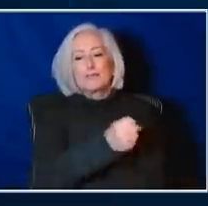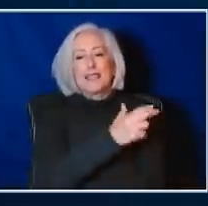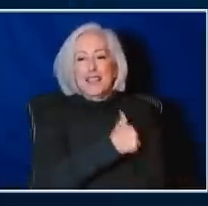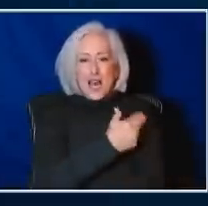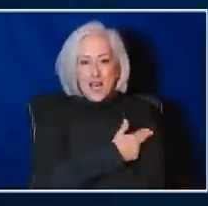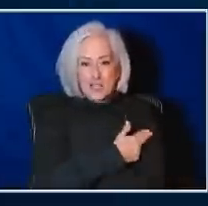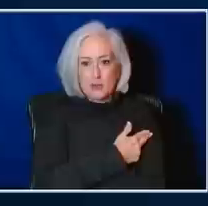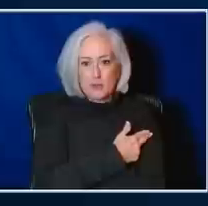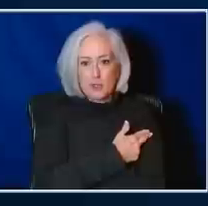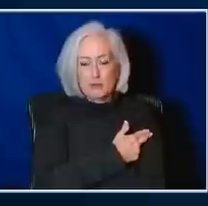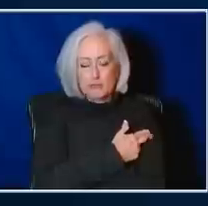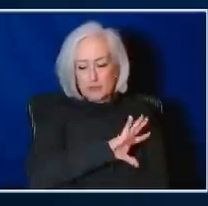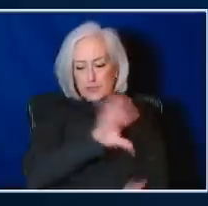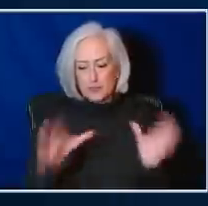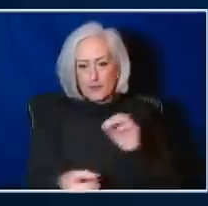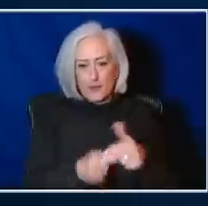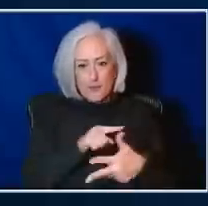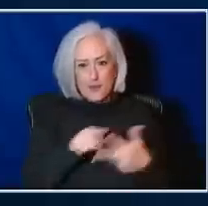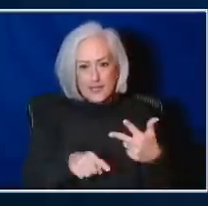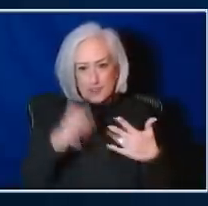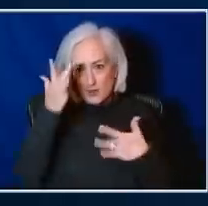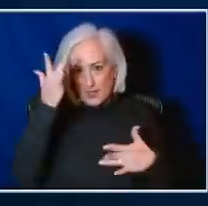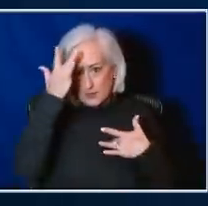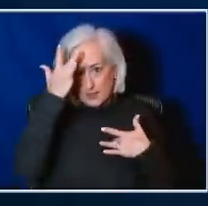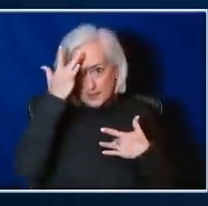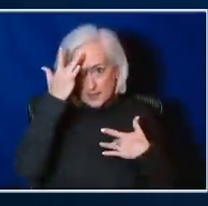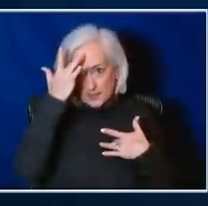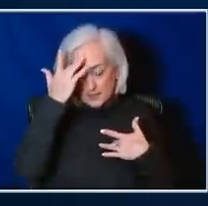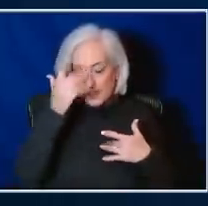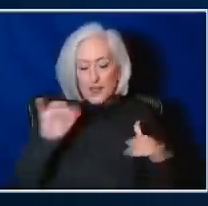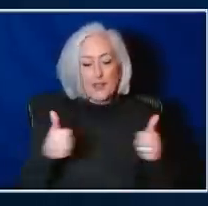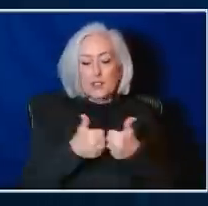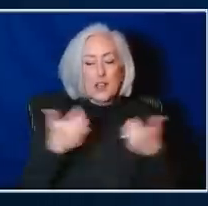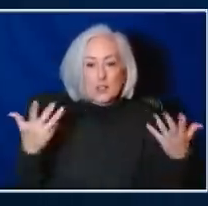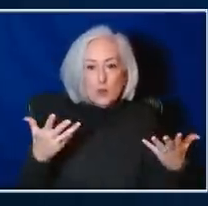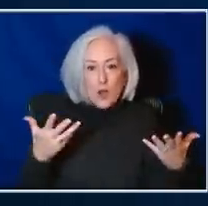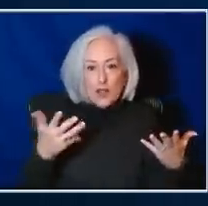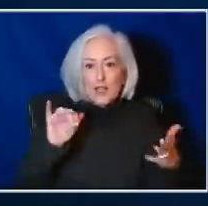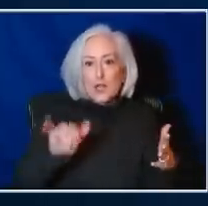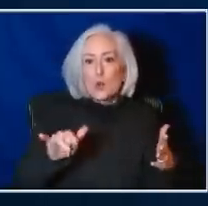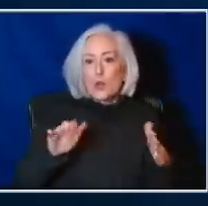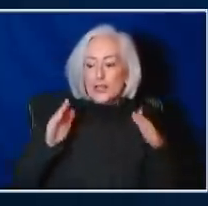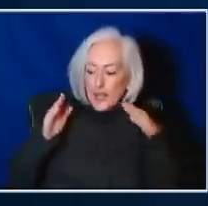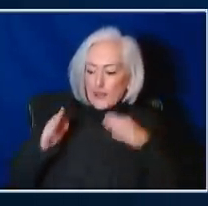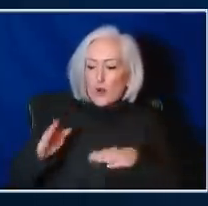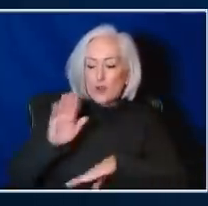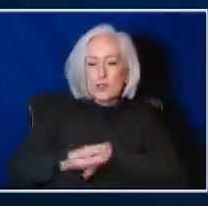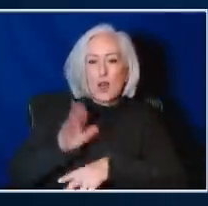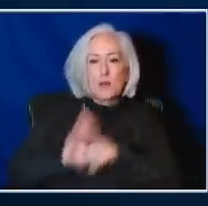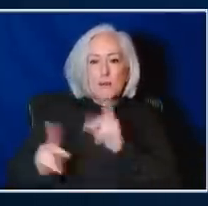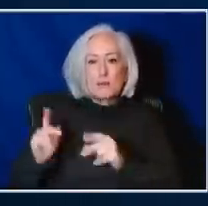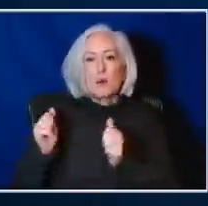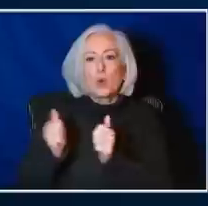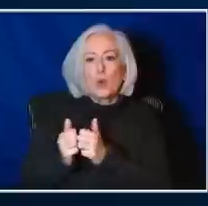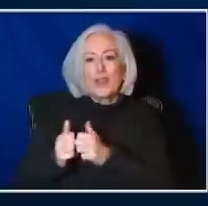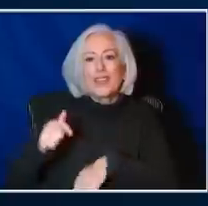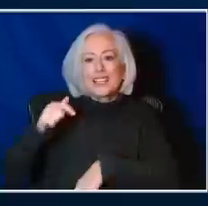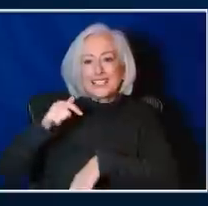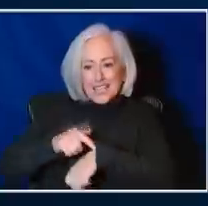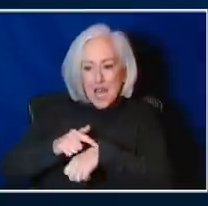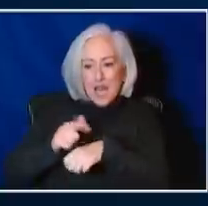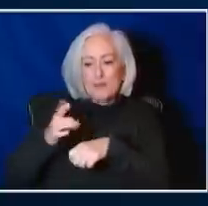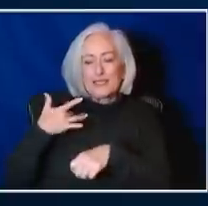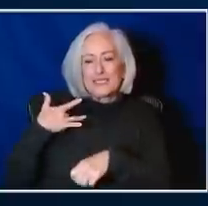hospitals isn't just that. It means that we can't get to address people with time-sensitive diagnoses, time-critical diagnoses, and